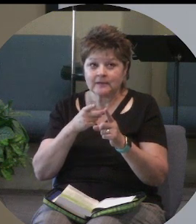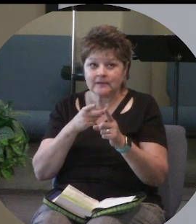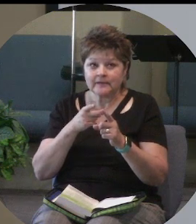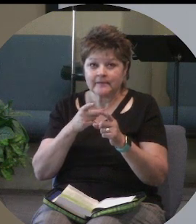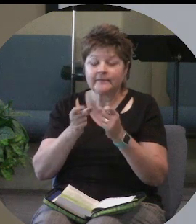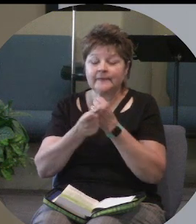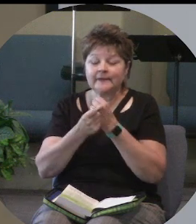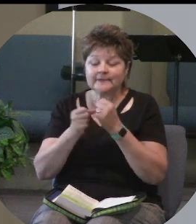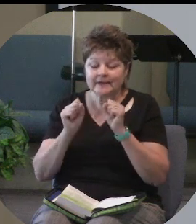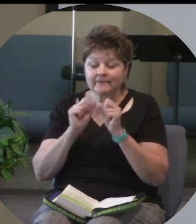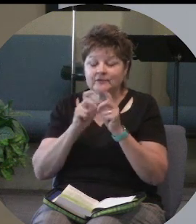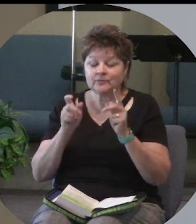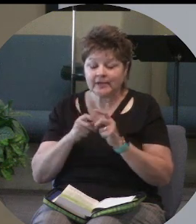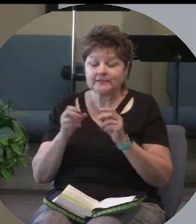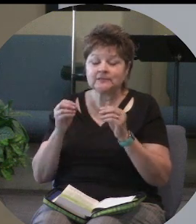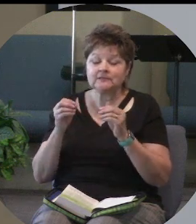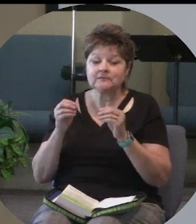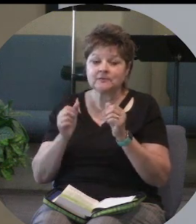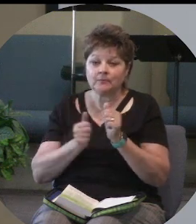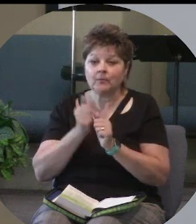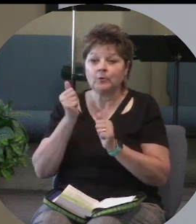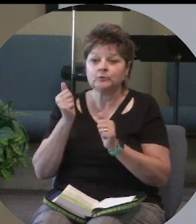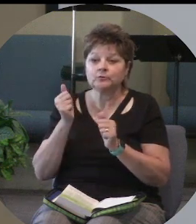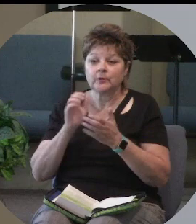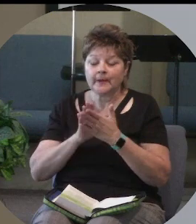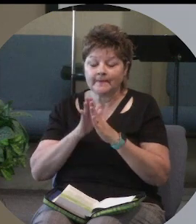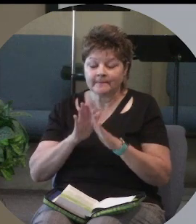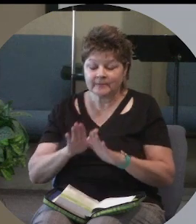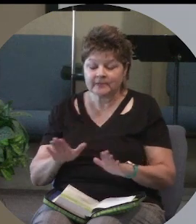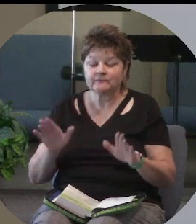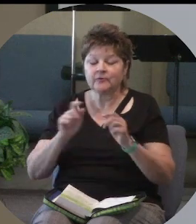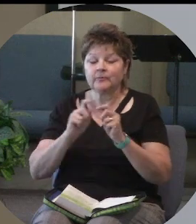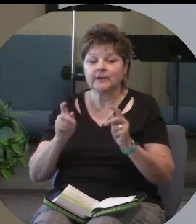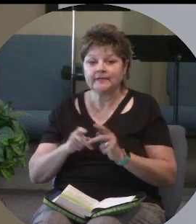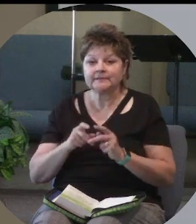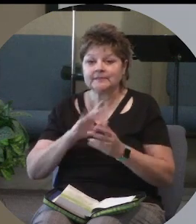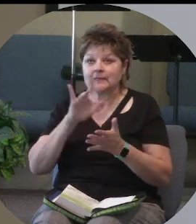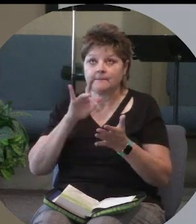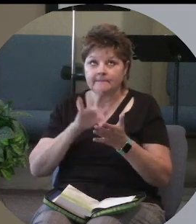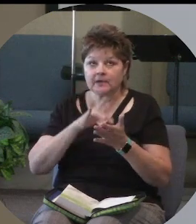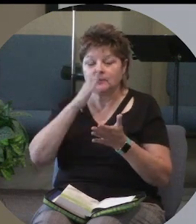place to be, the most peaceful place to be, is in the middle of God's will.